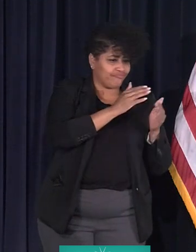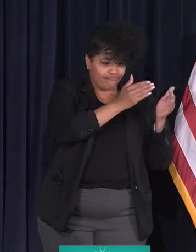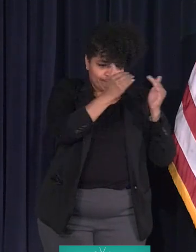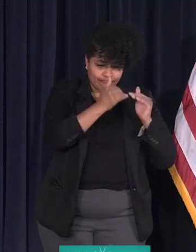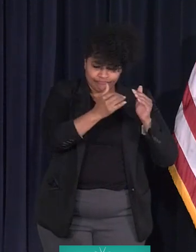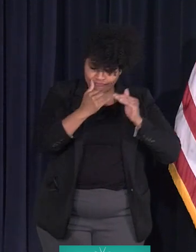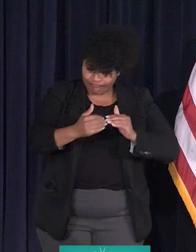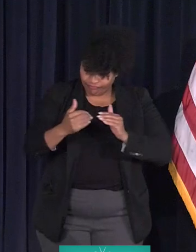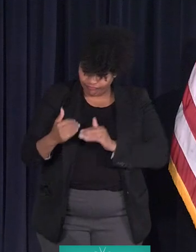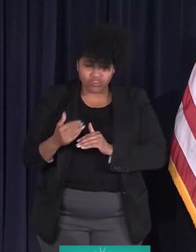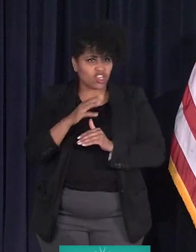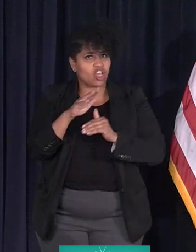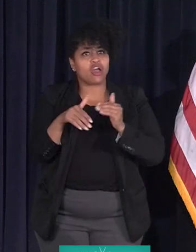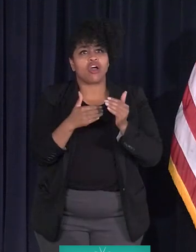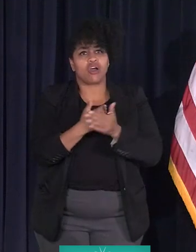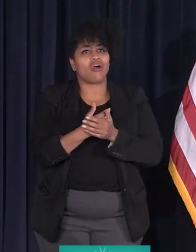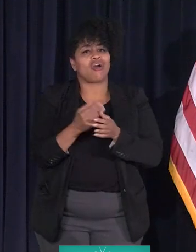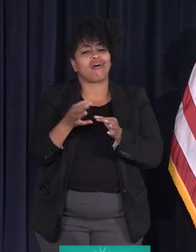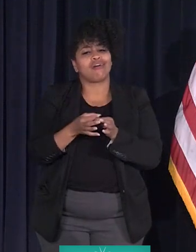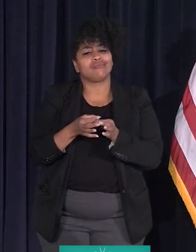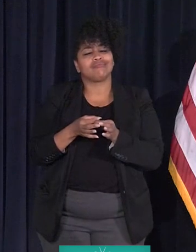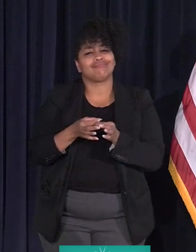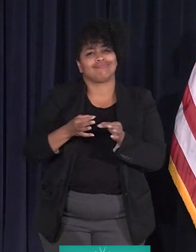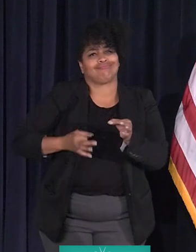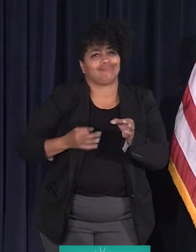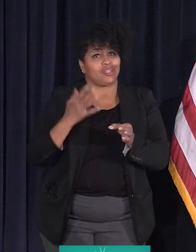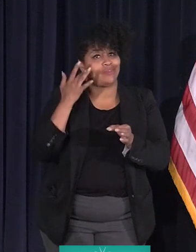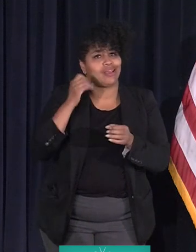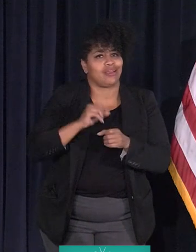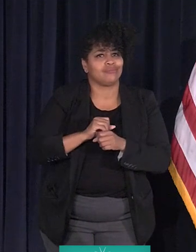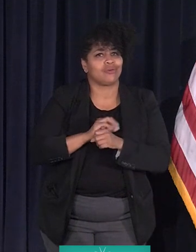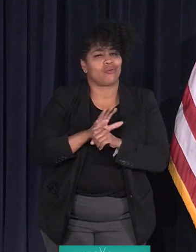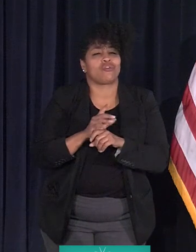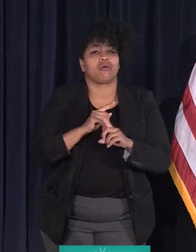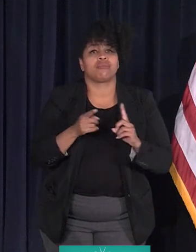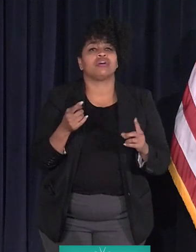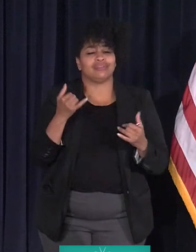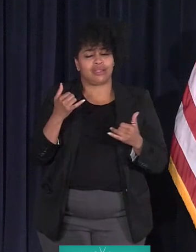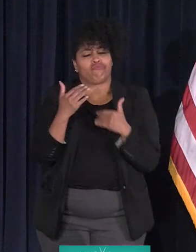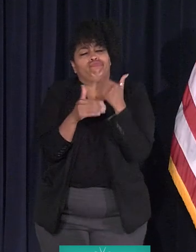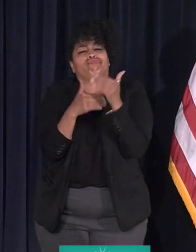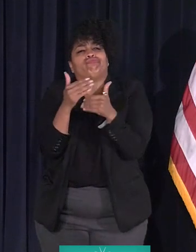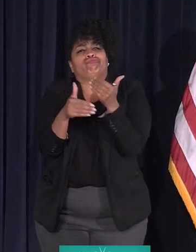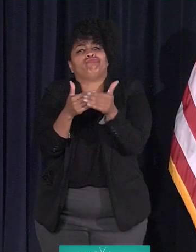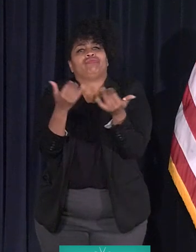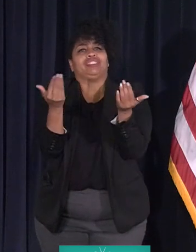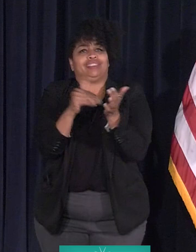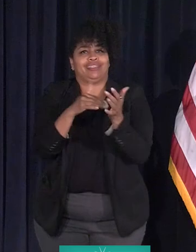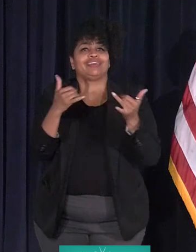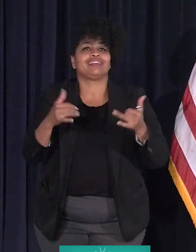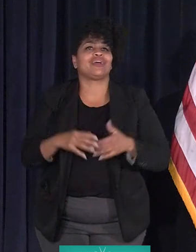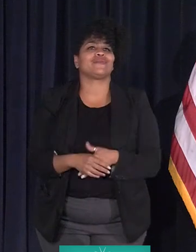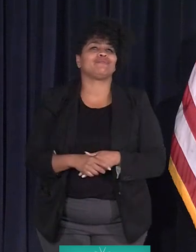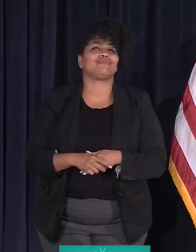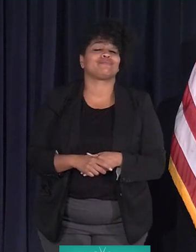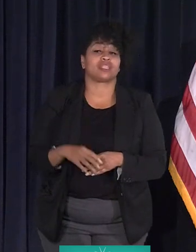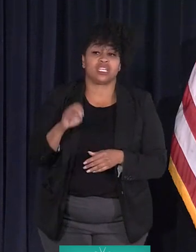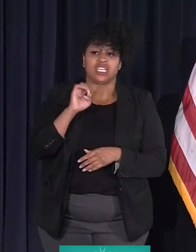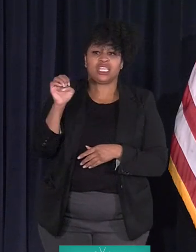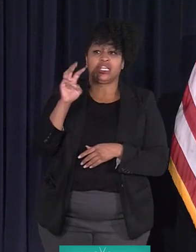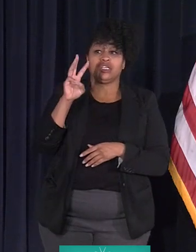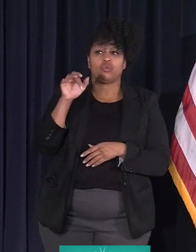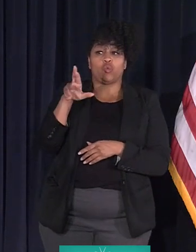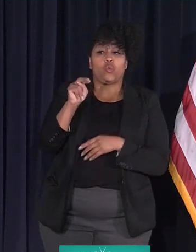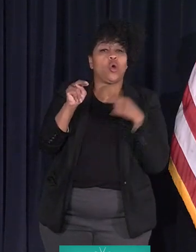all of it was delayed by COVID, but we have it moving again, going down the road. So on East